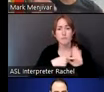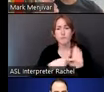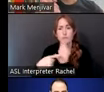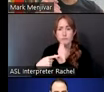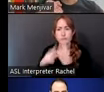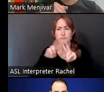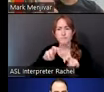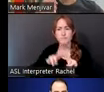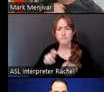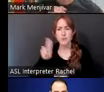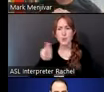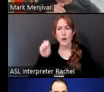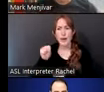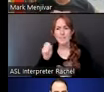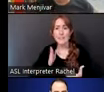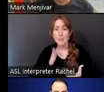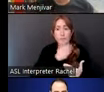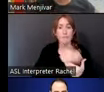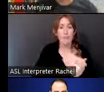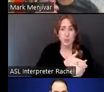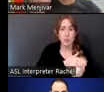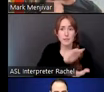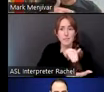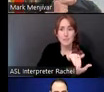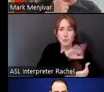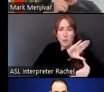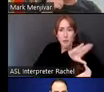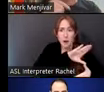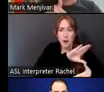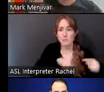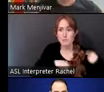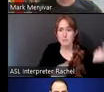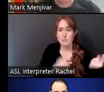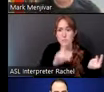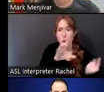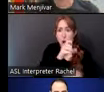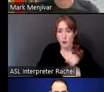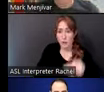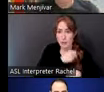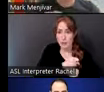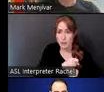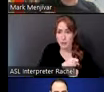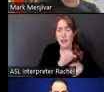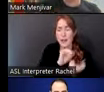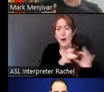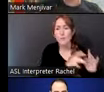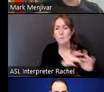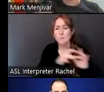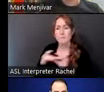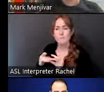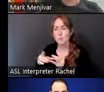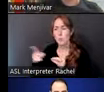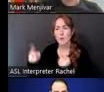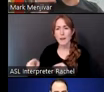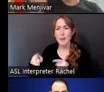in Central America over the past 100 years, and how that relates to what's happening at the border. You can't talk about what's